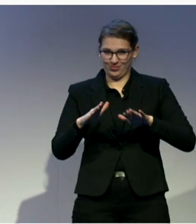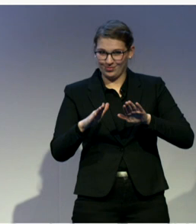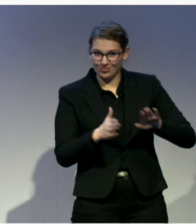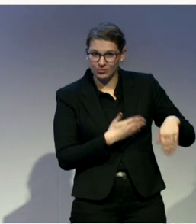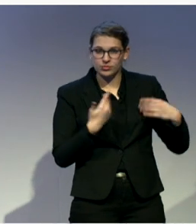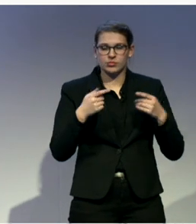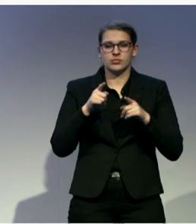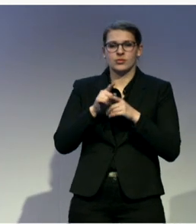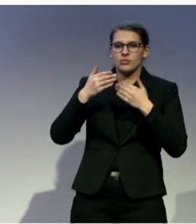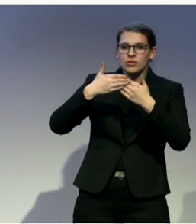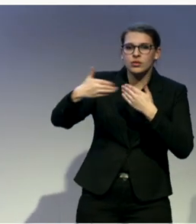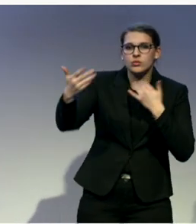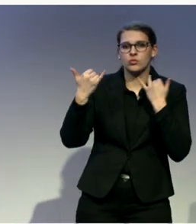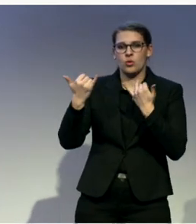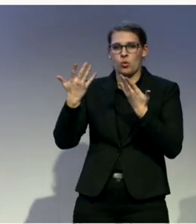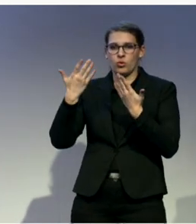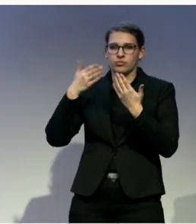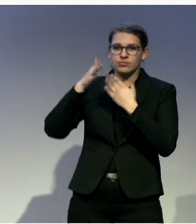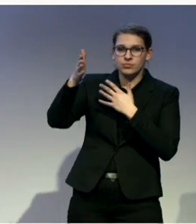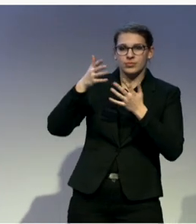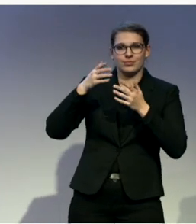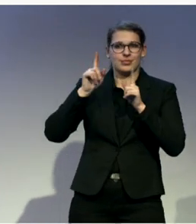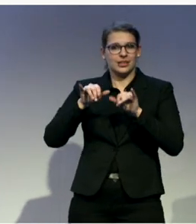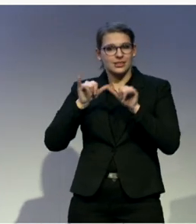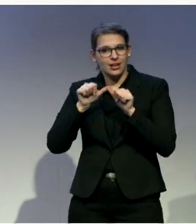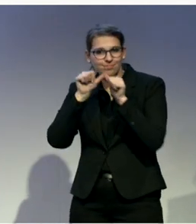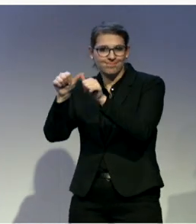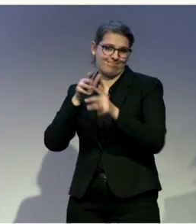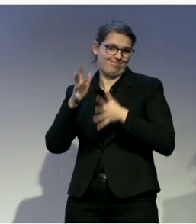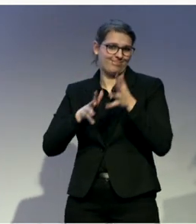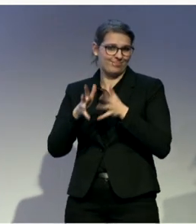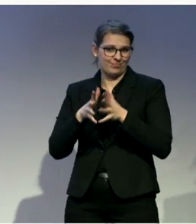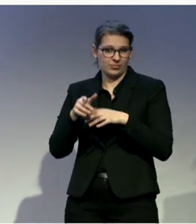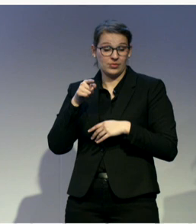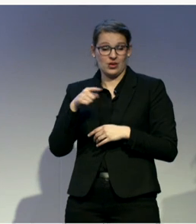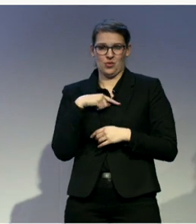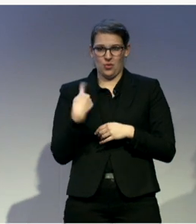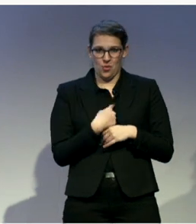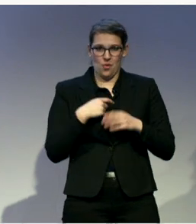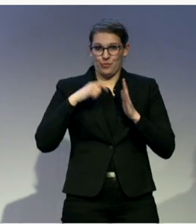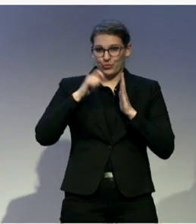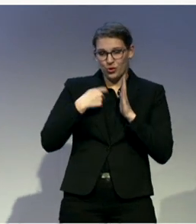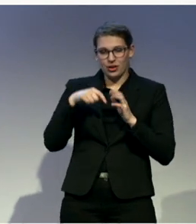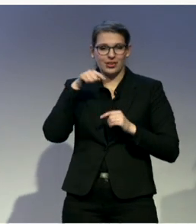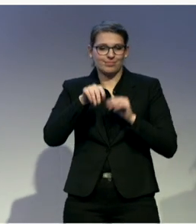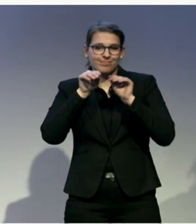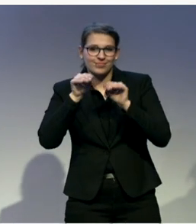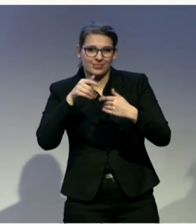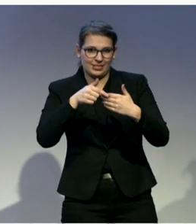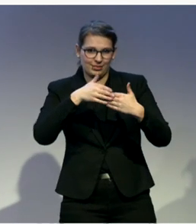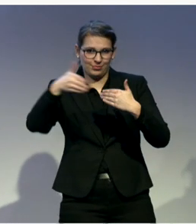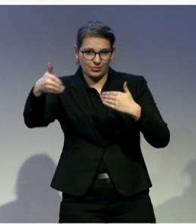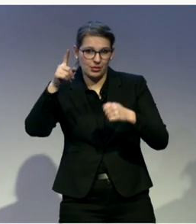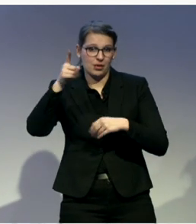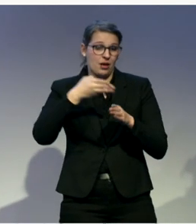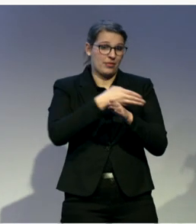never can feel the lag for what happened during the school time. So I think there must be a big, big, big,